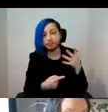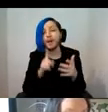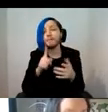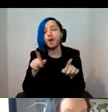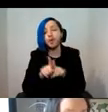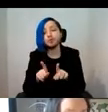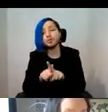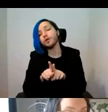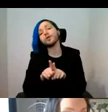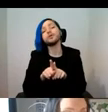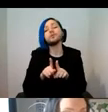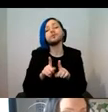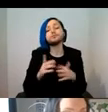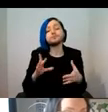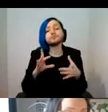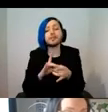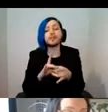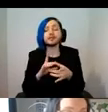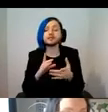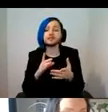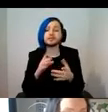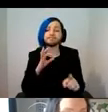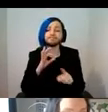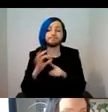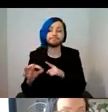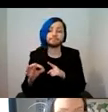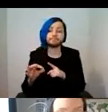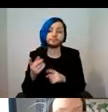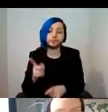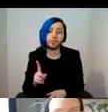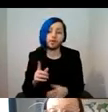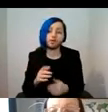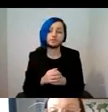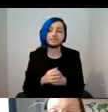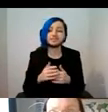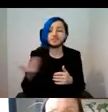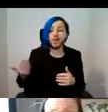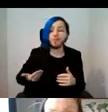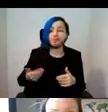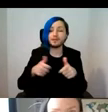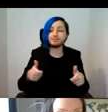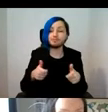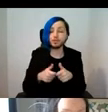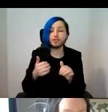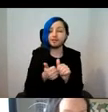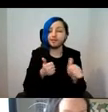do significantly with the part with the business models and the corporate logic